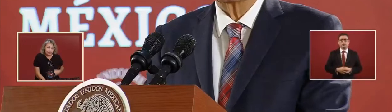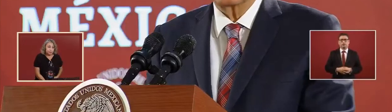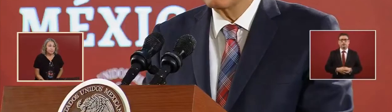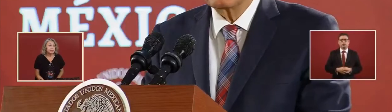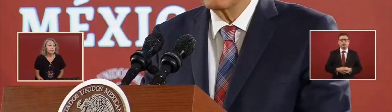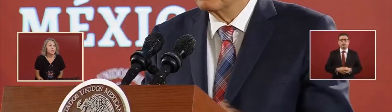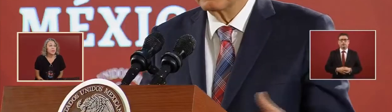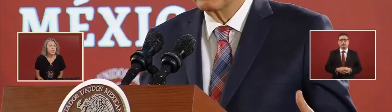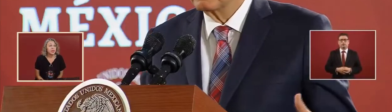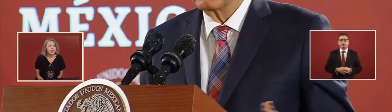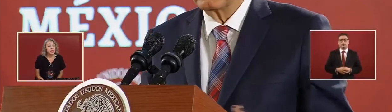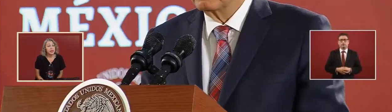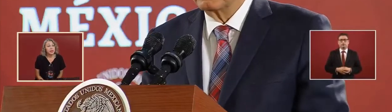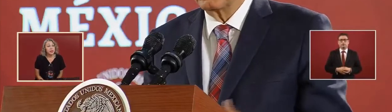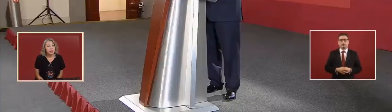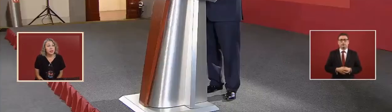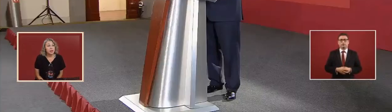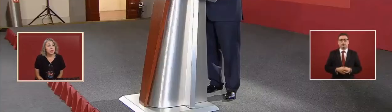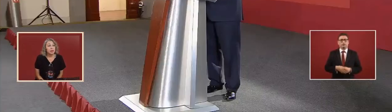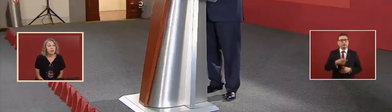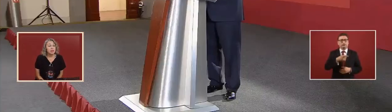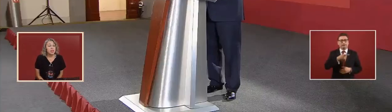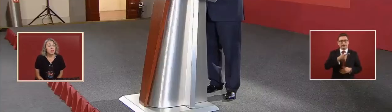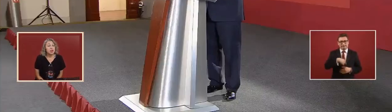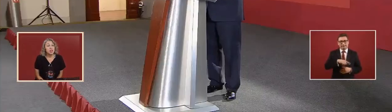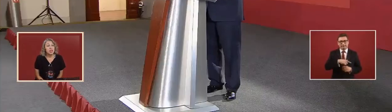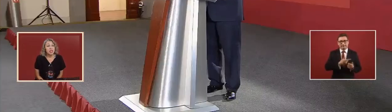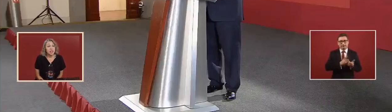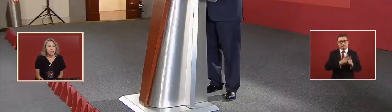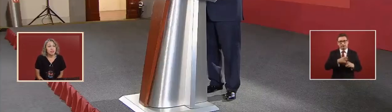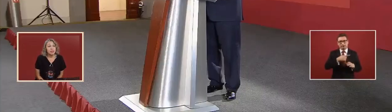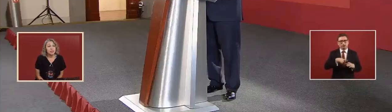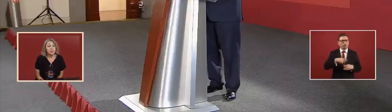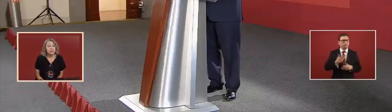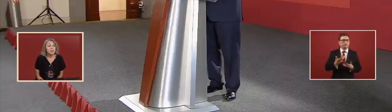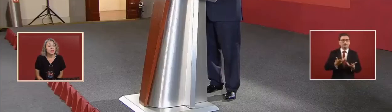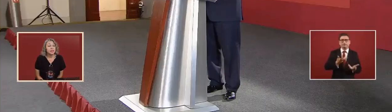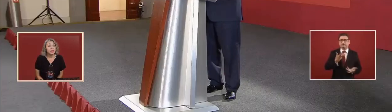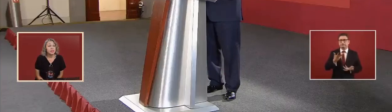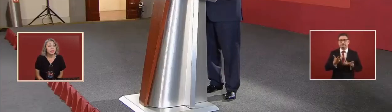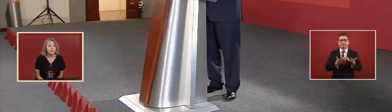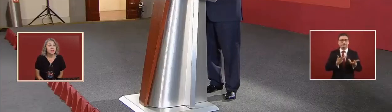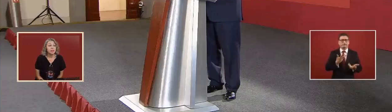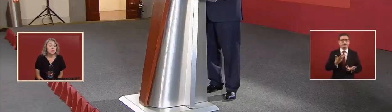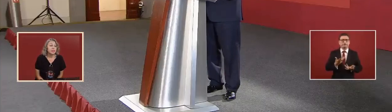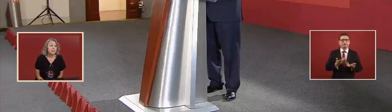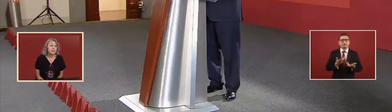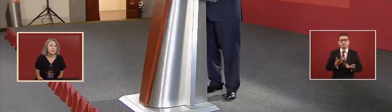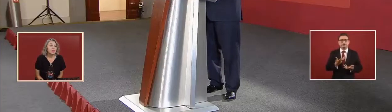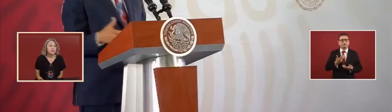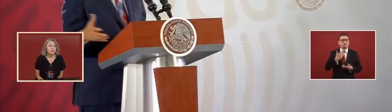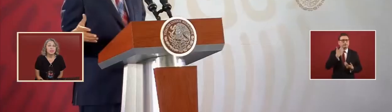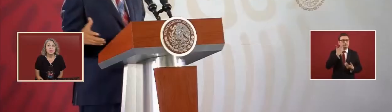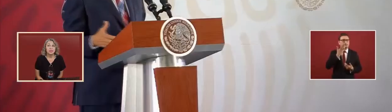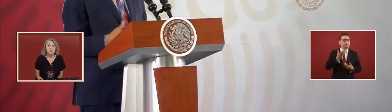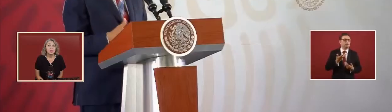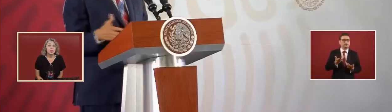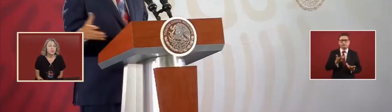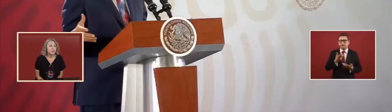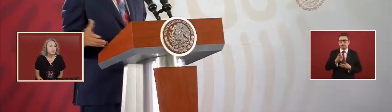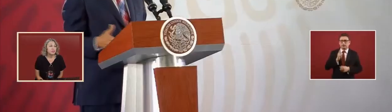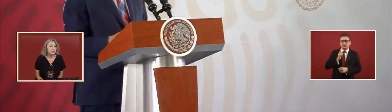They are looking for every